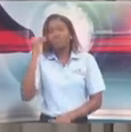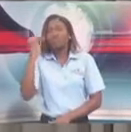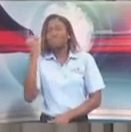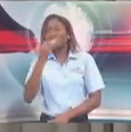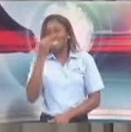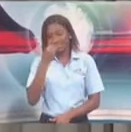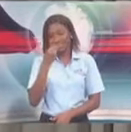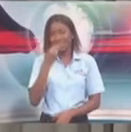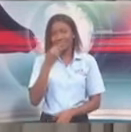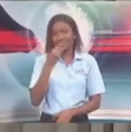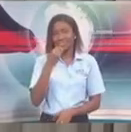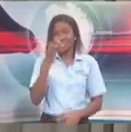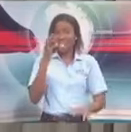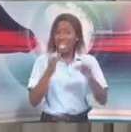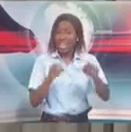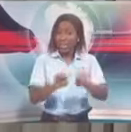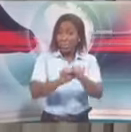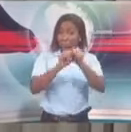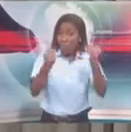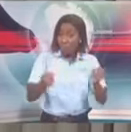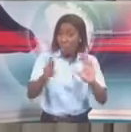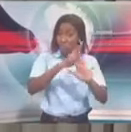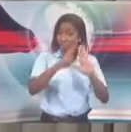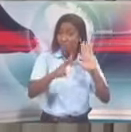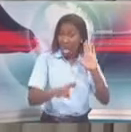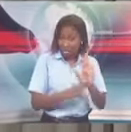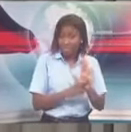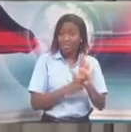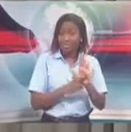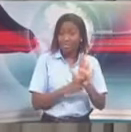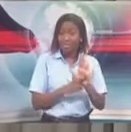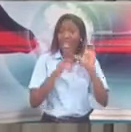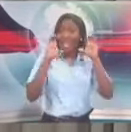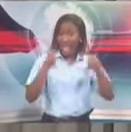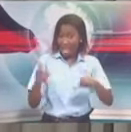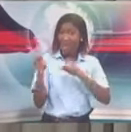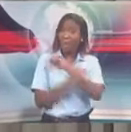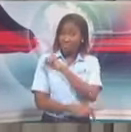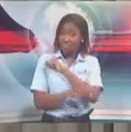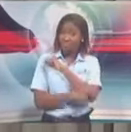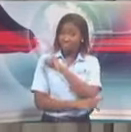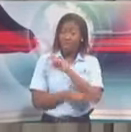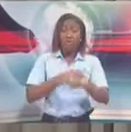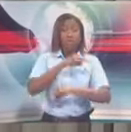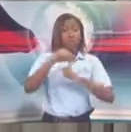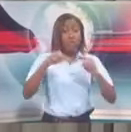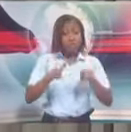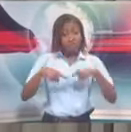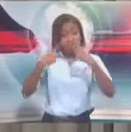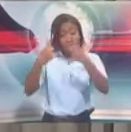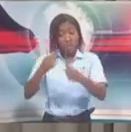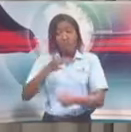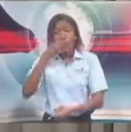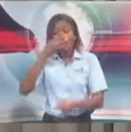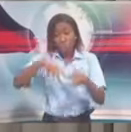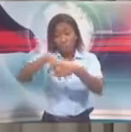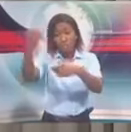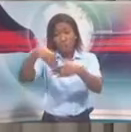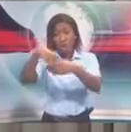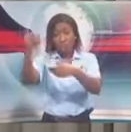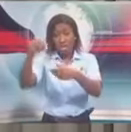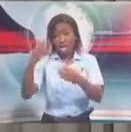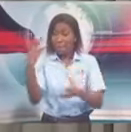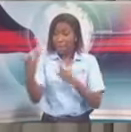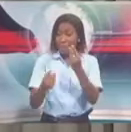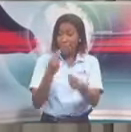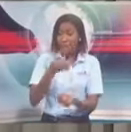with persons who breach this regulation. So when you go to your food vendor, your street vendor, to collect your or purchase your food